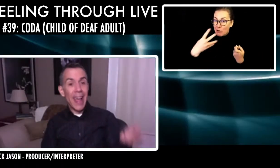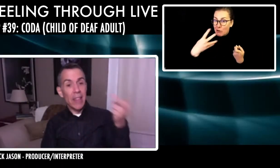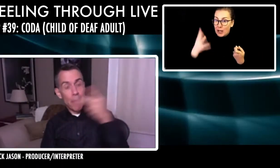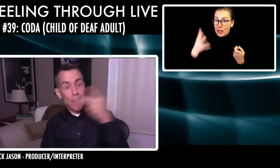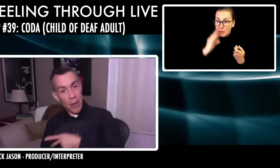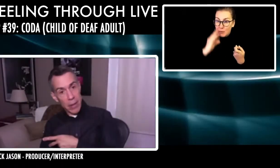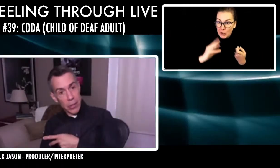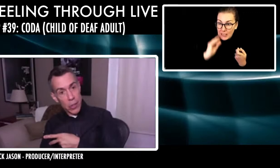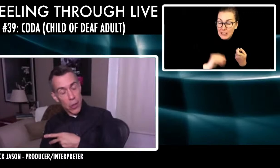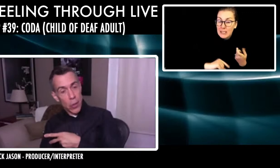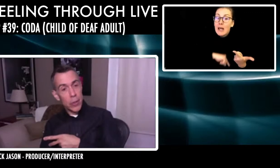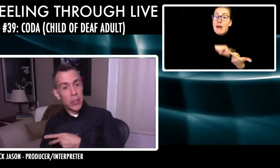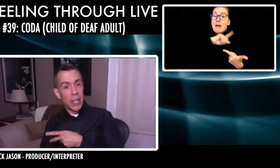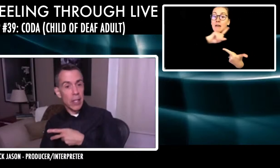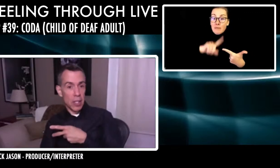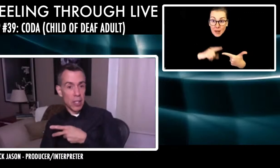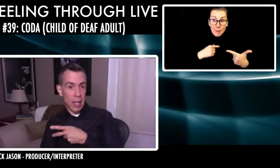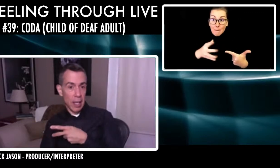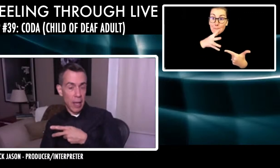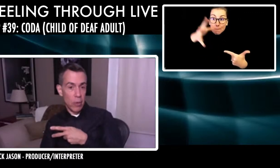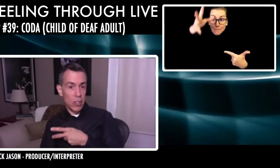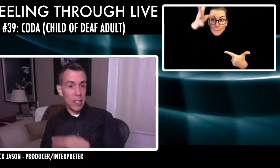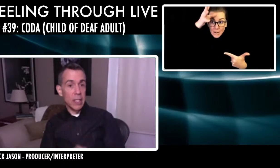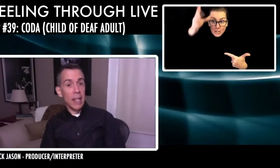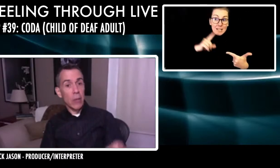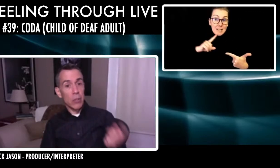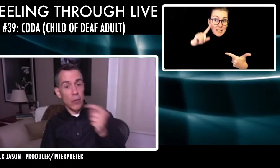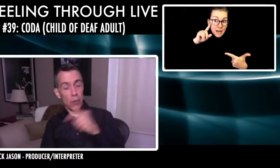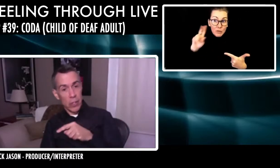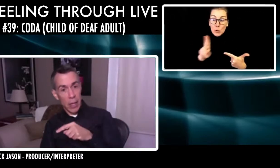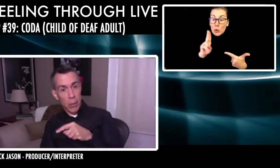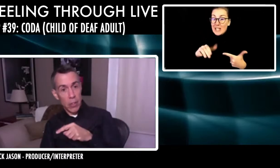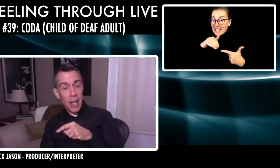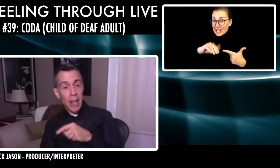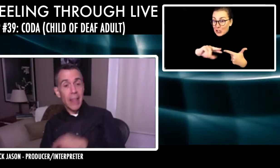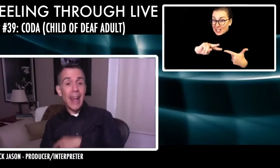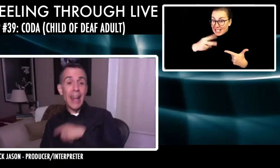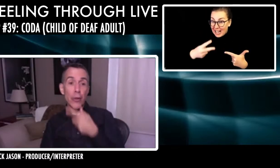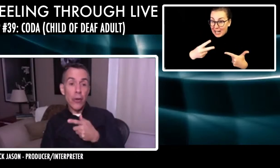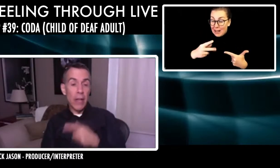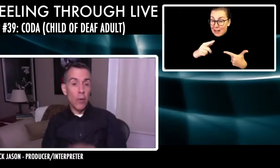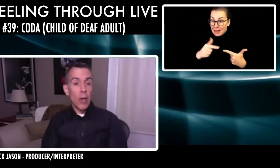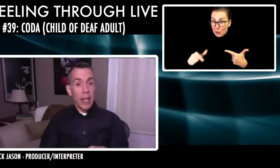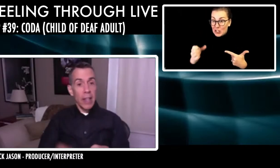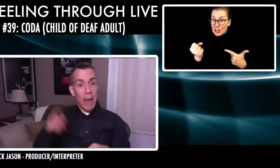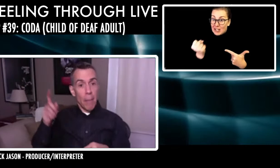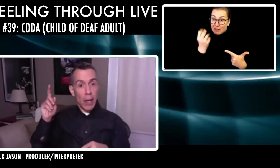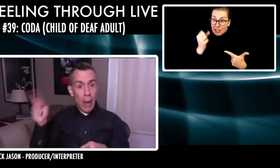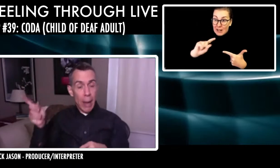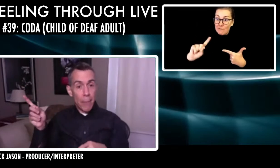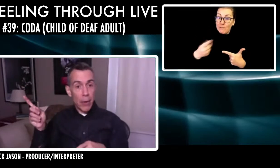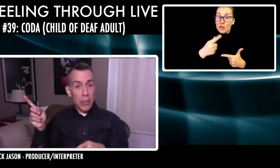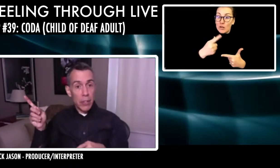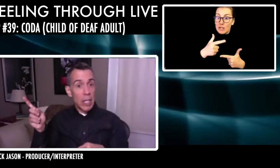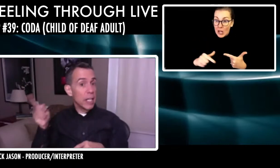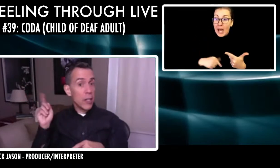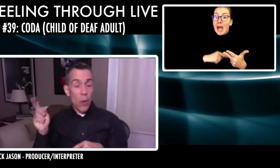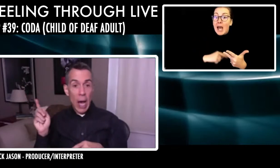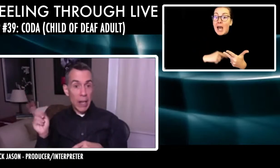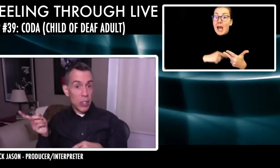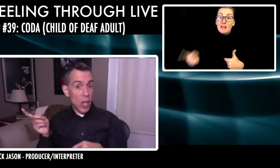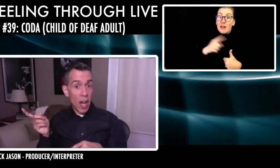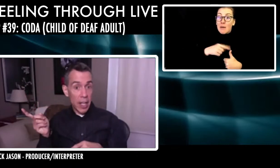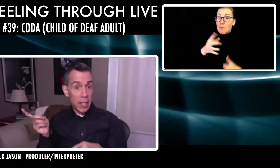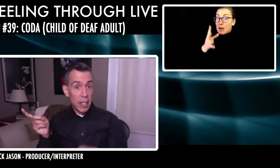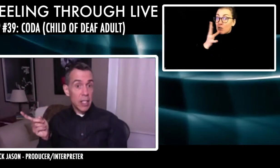Then I had the parents who use English as a second language and sign language as their first language. Then I had a third level in that my grandparents didn't